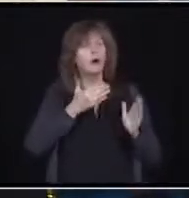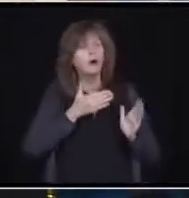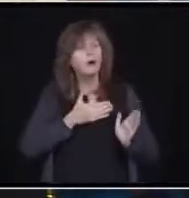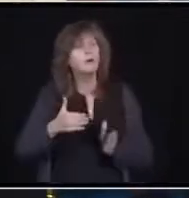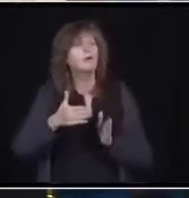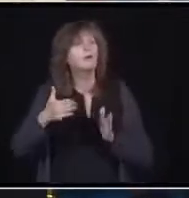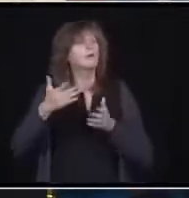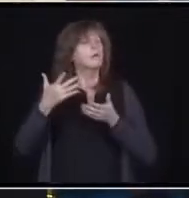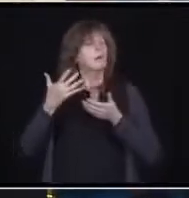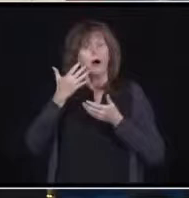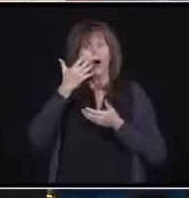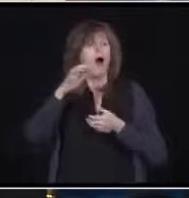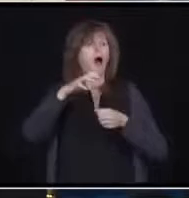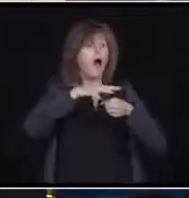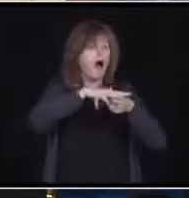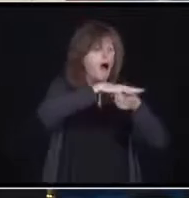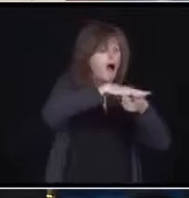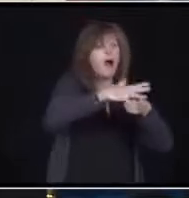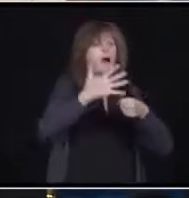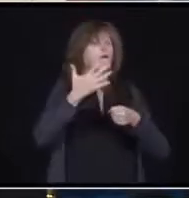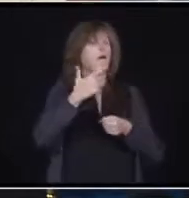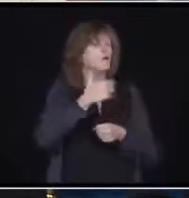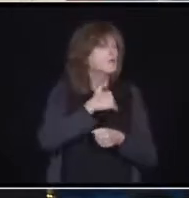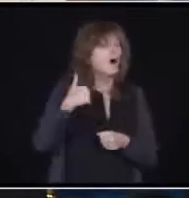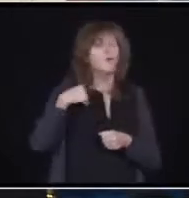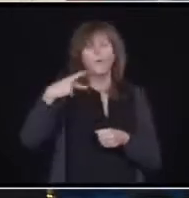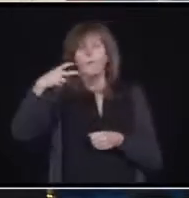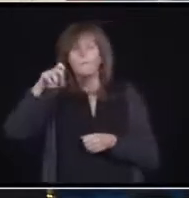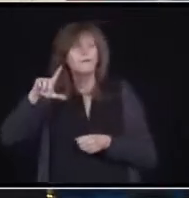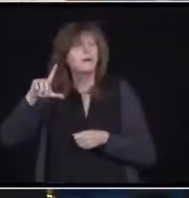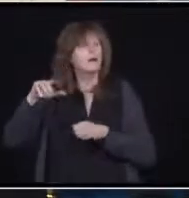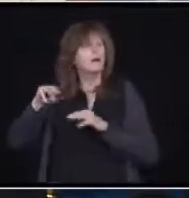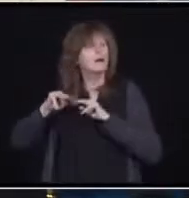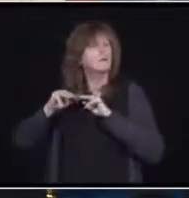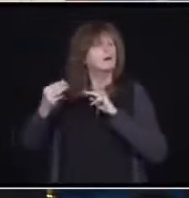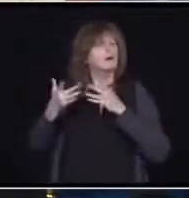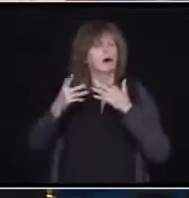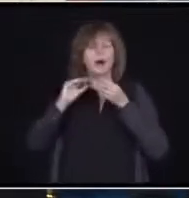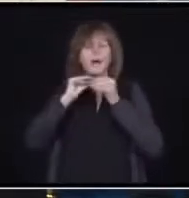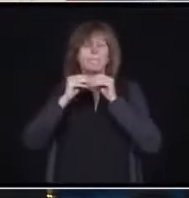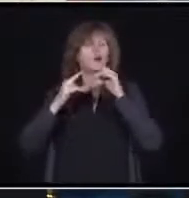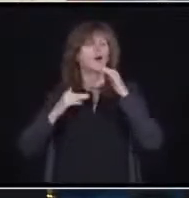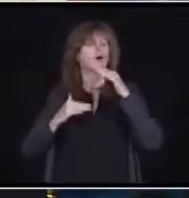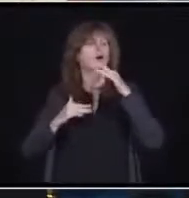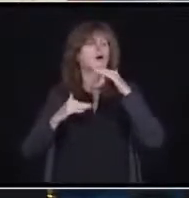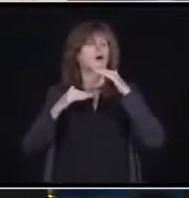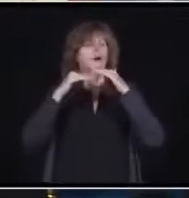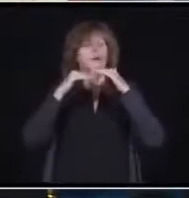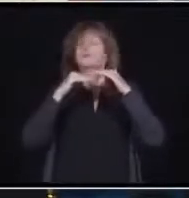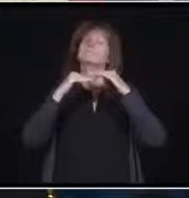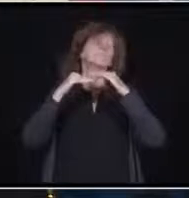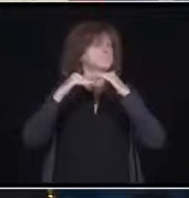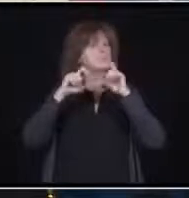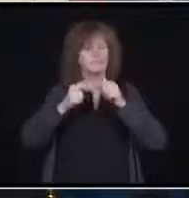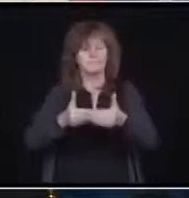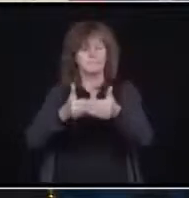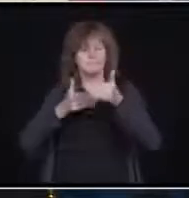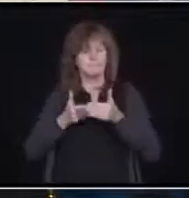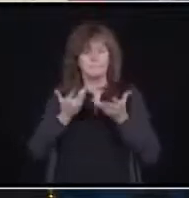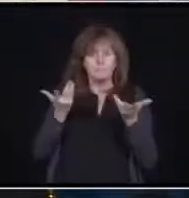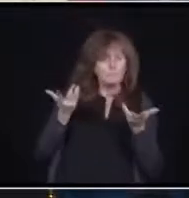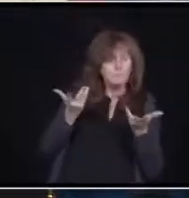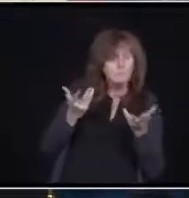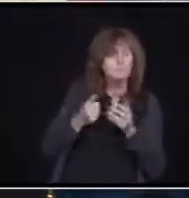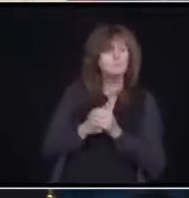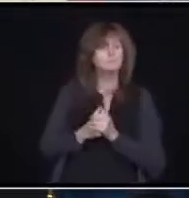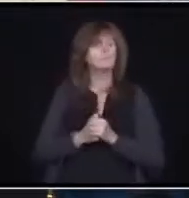Peel, Ottawa have to reach in order for that to happen? I'm to turn this to Dr. Williams. But what we are focusing on are the hot spots, the Ottawa, Toronto